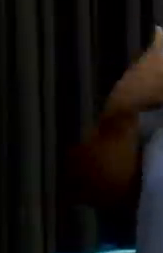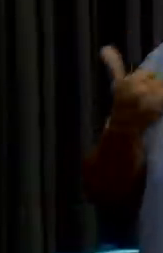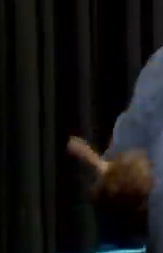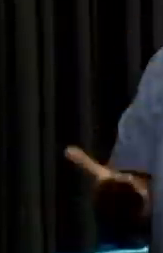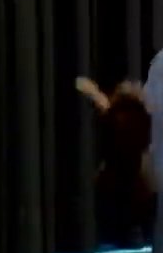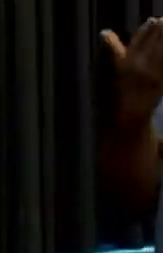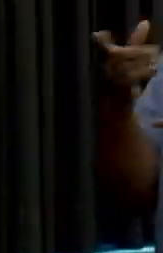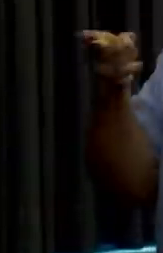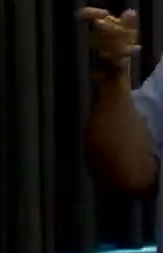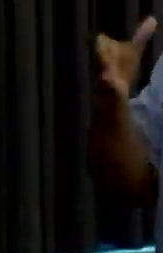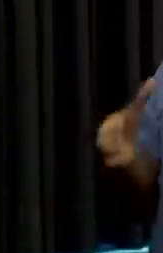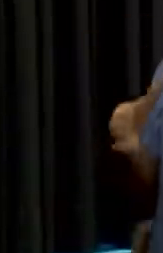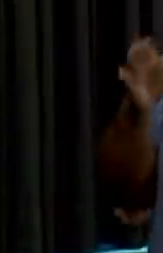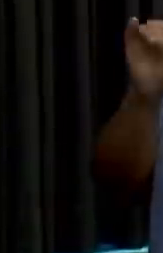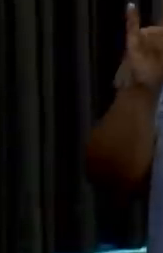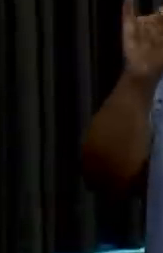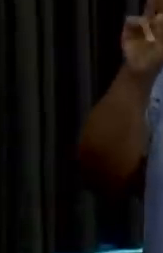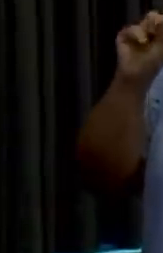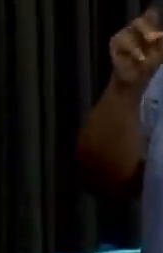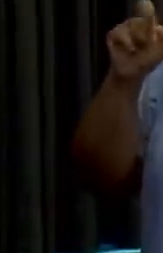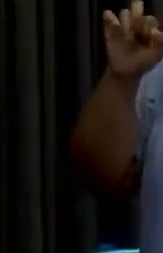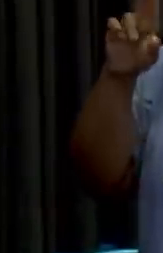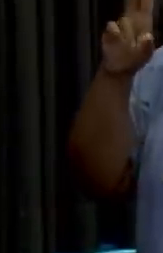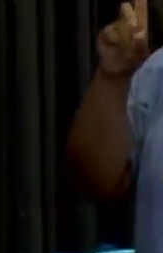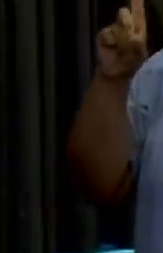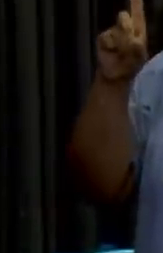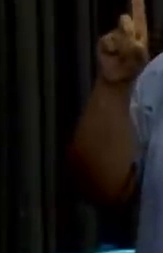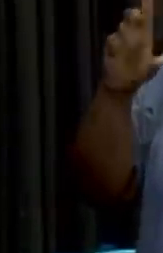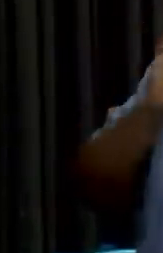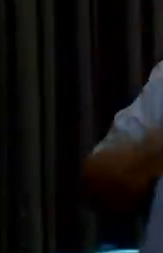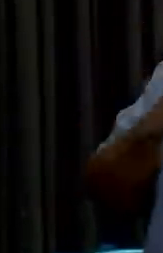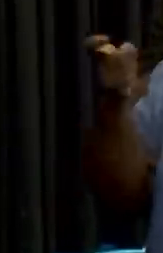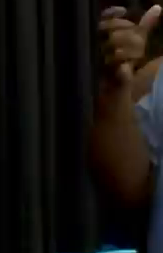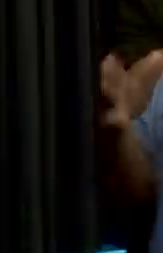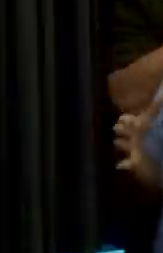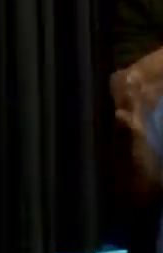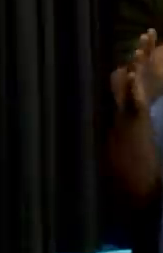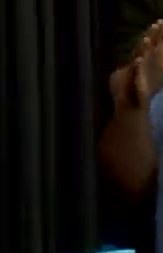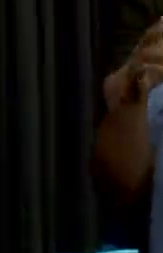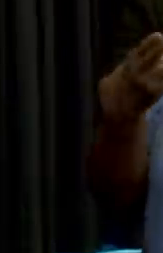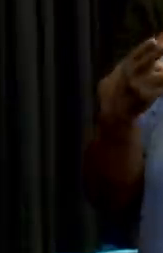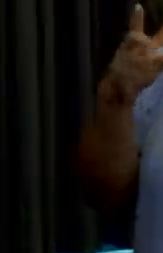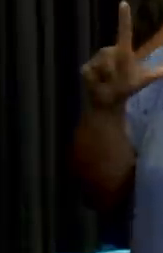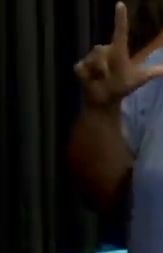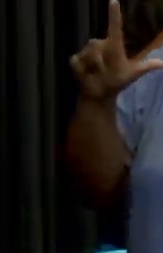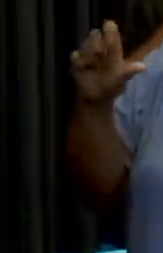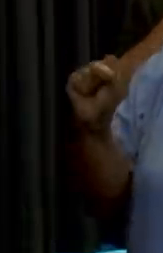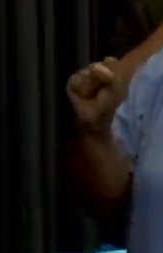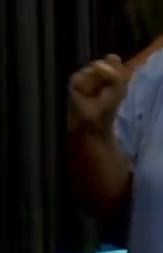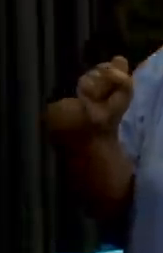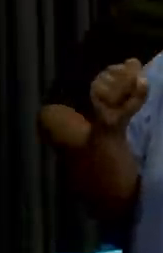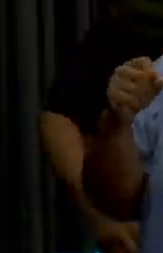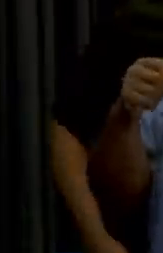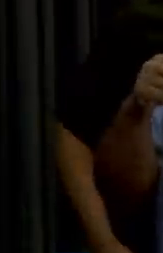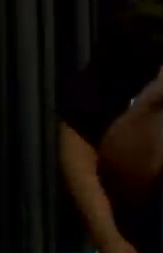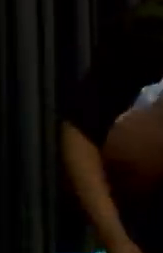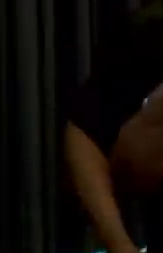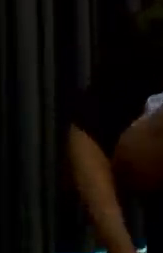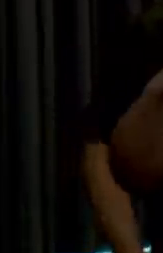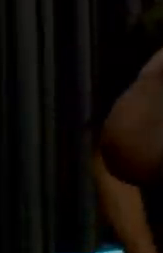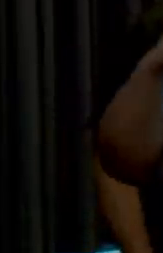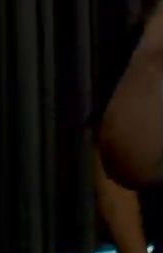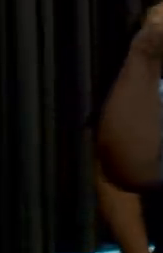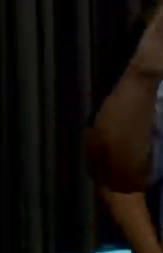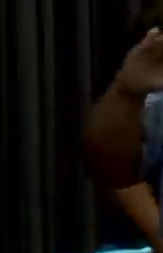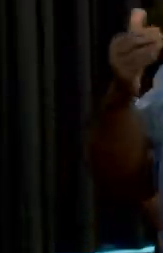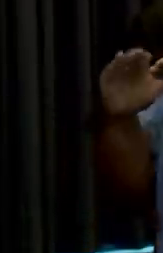morning director Colin Arnold, who is our director of Homeland Security, Ramsey Green, deputy CAO of infrastructure for the city.